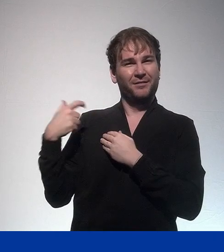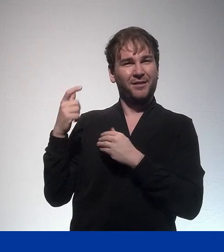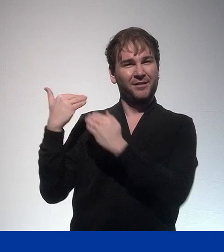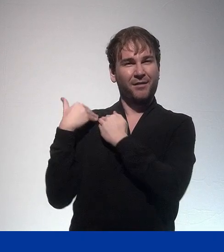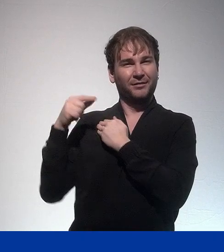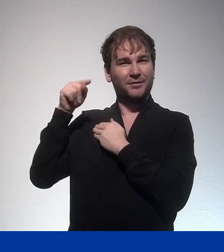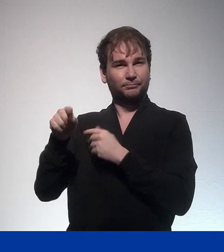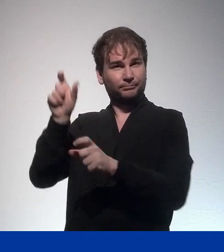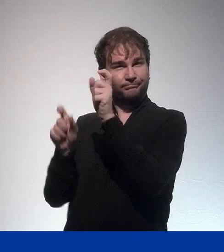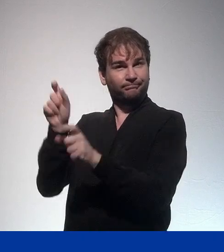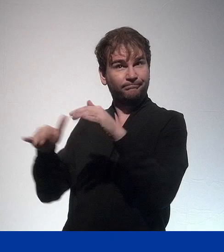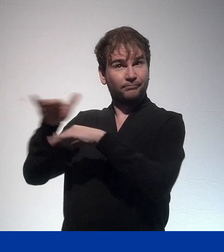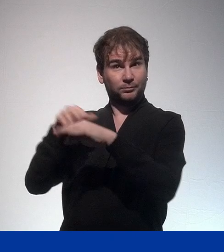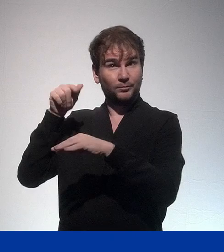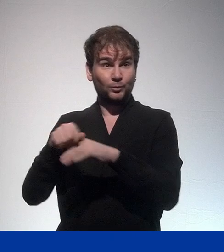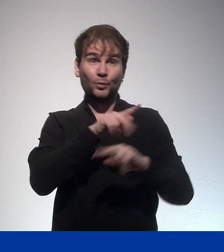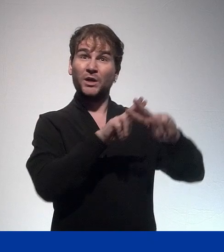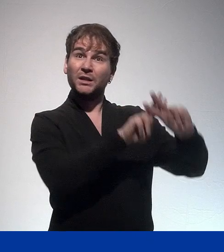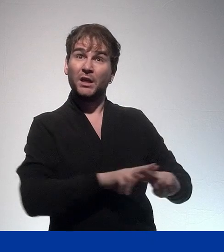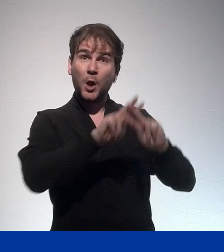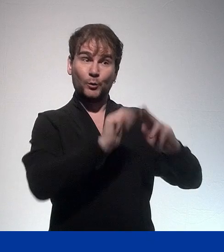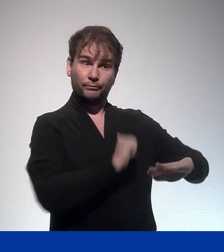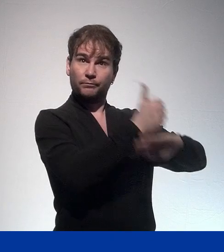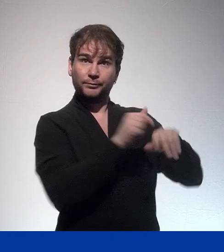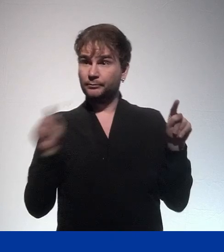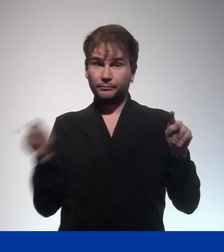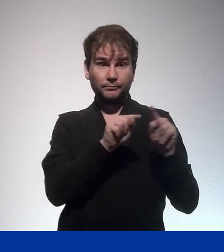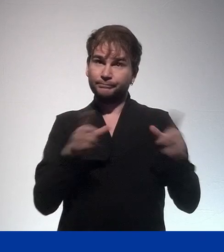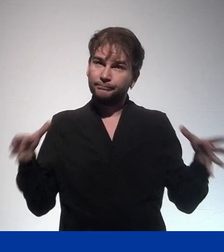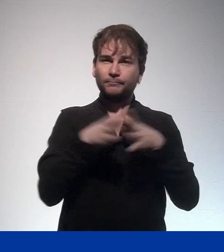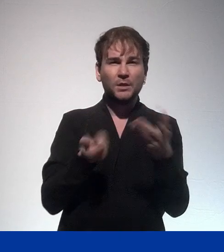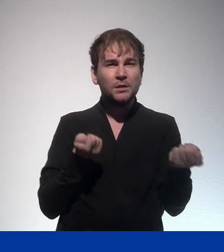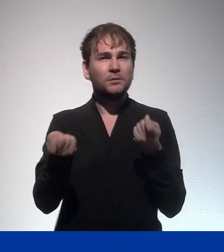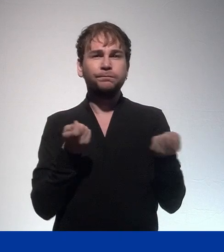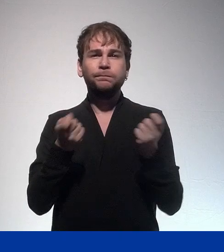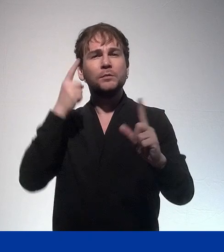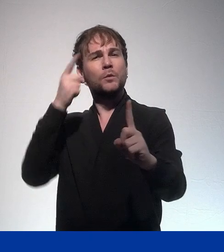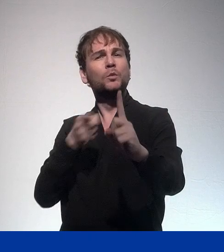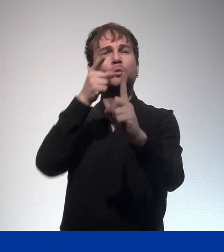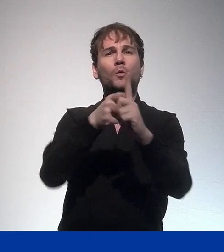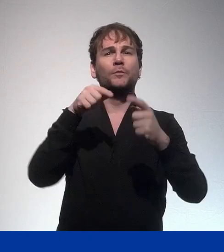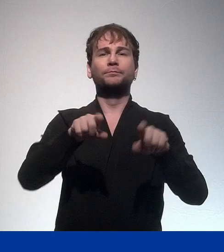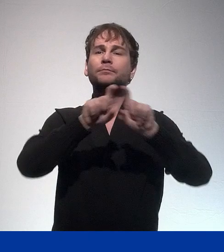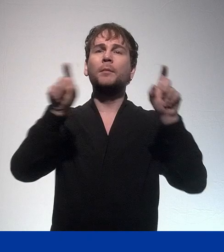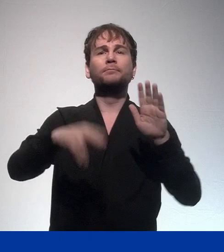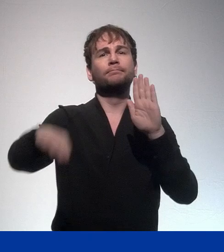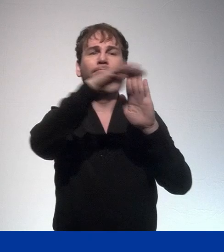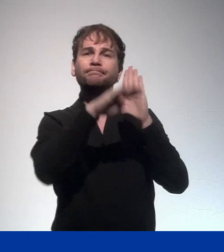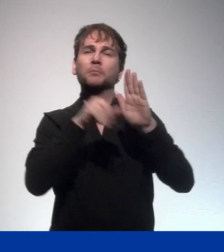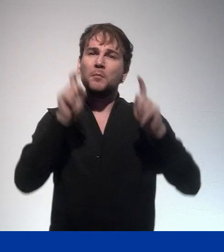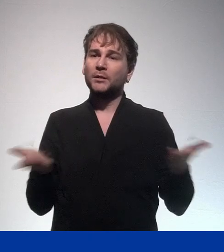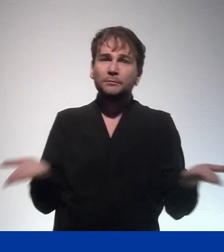establishing a European youth work agenda that was adopted on the 1st of December 2020,